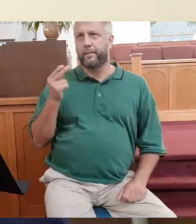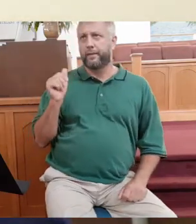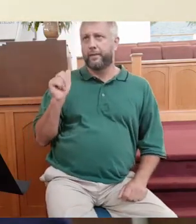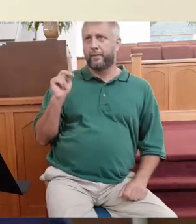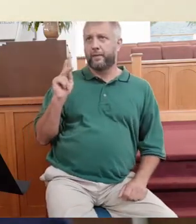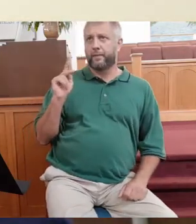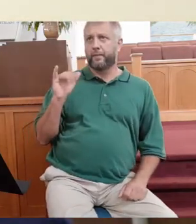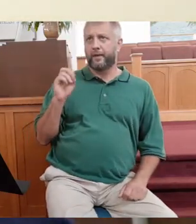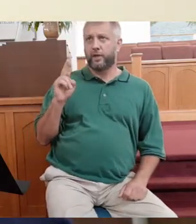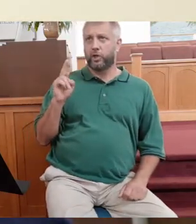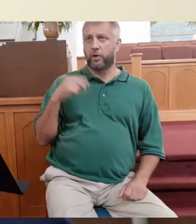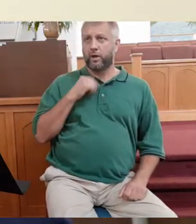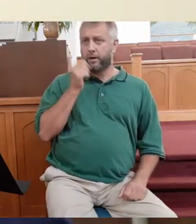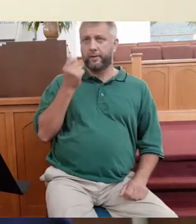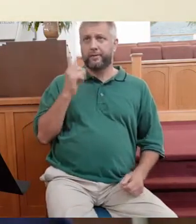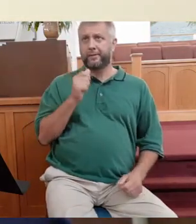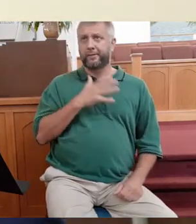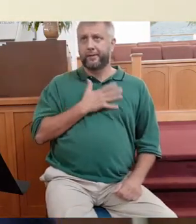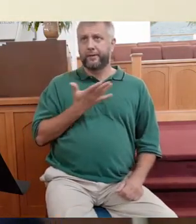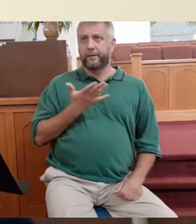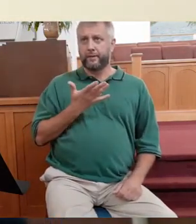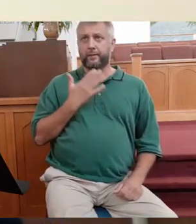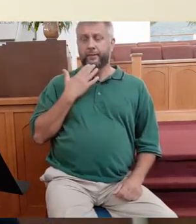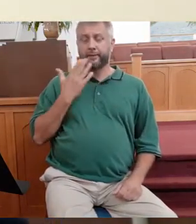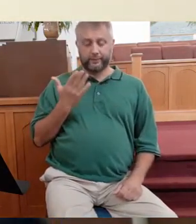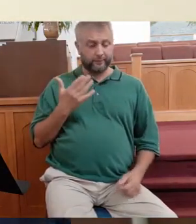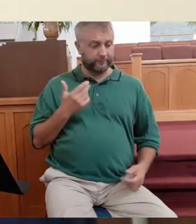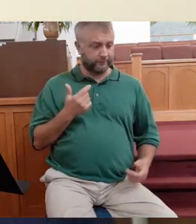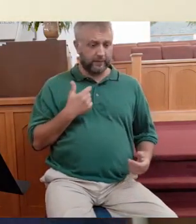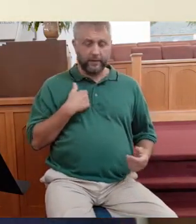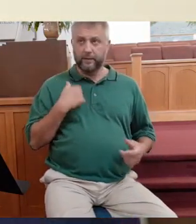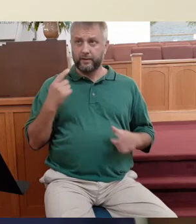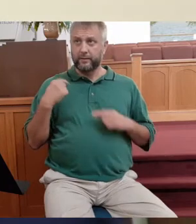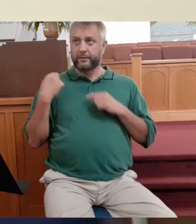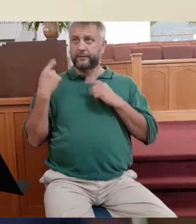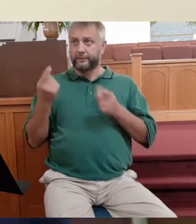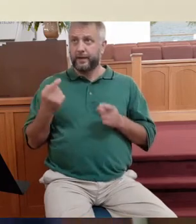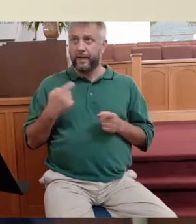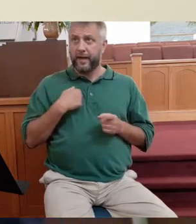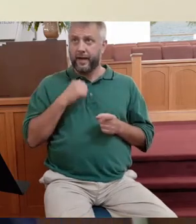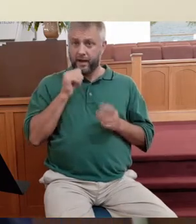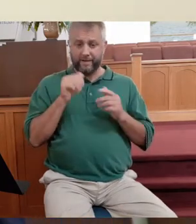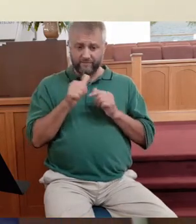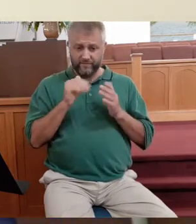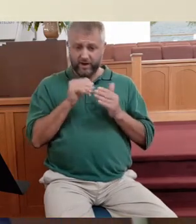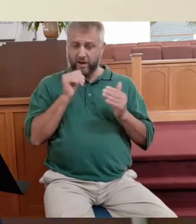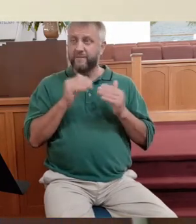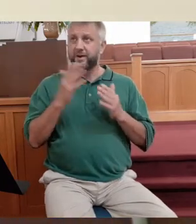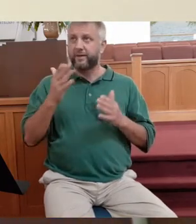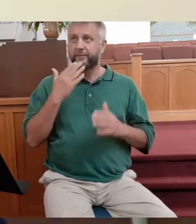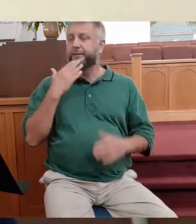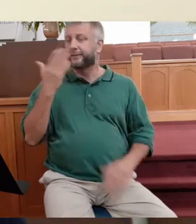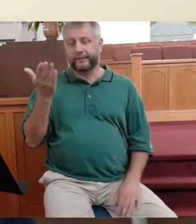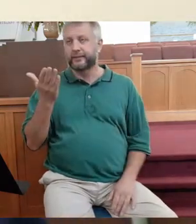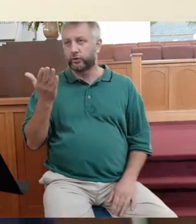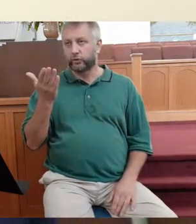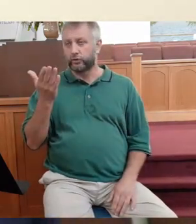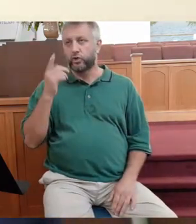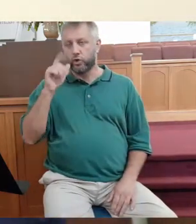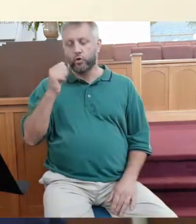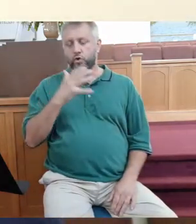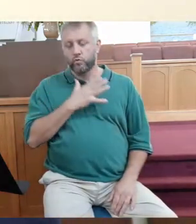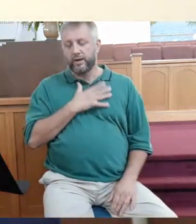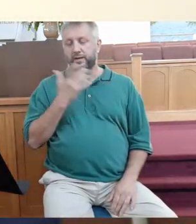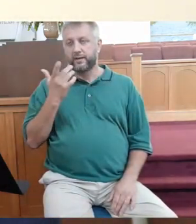that I didn't understand grace. Thank you that all the times I told you this wasn't fair. Thank you that you were gracious instead.